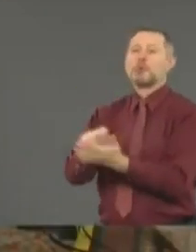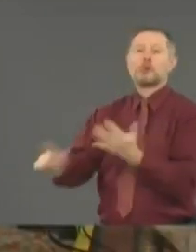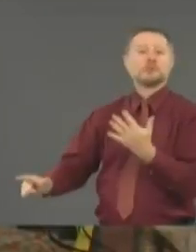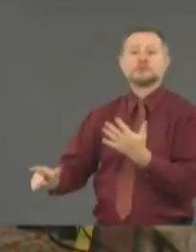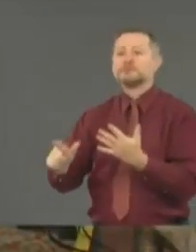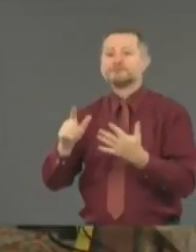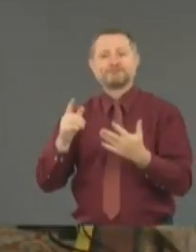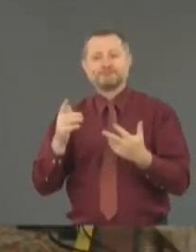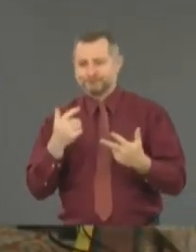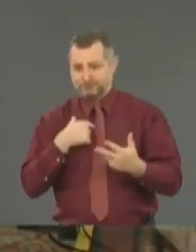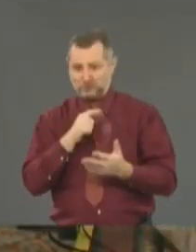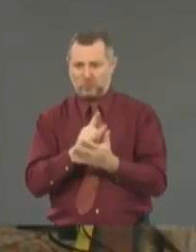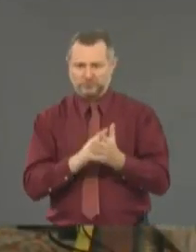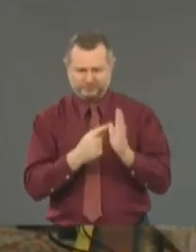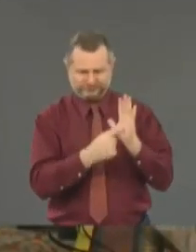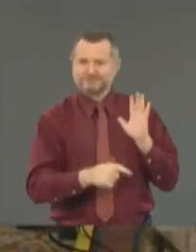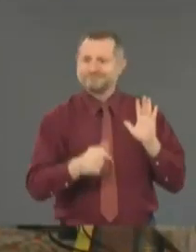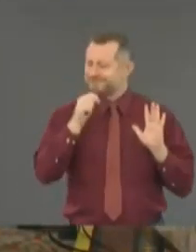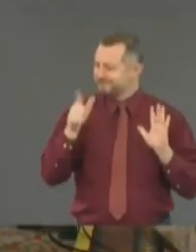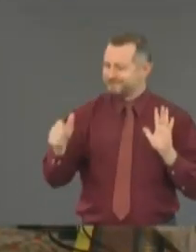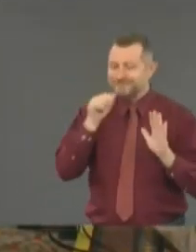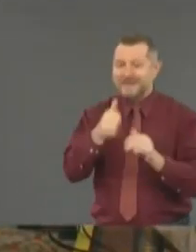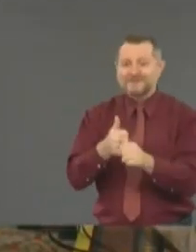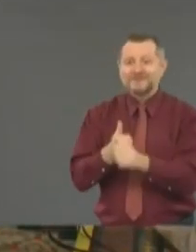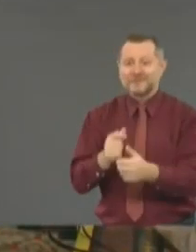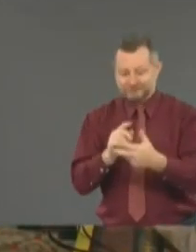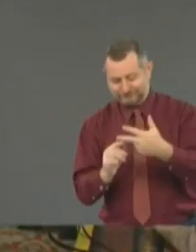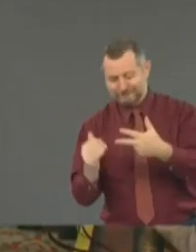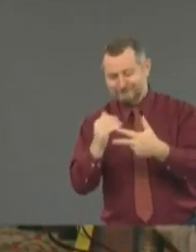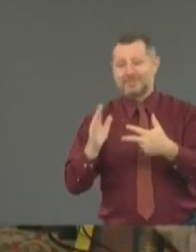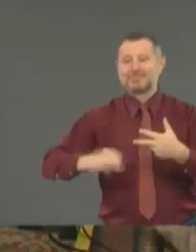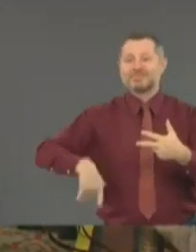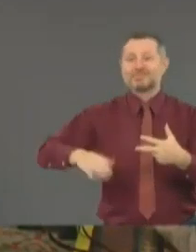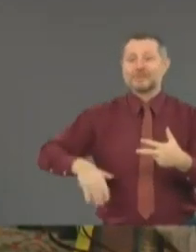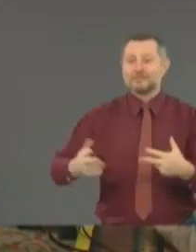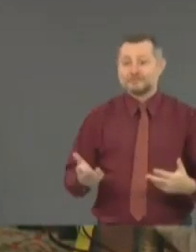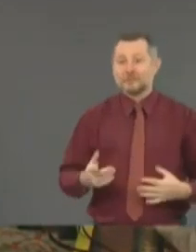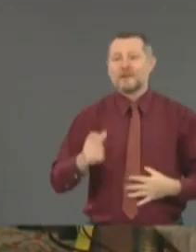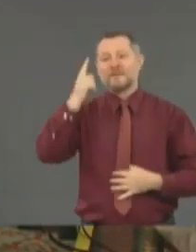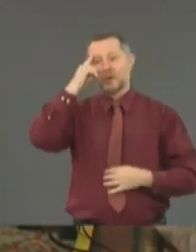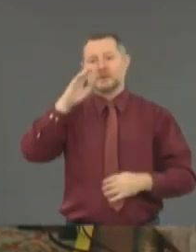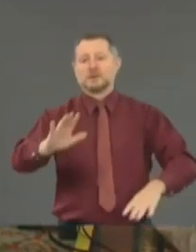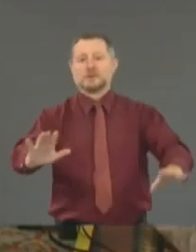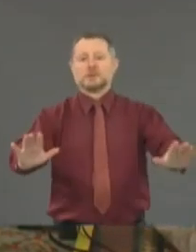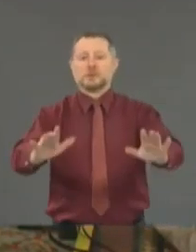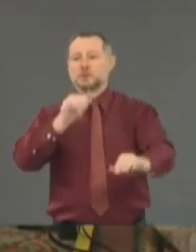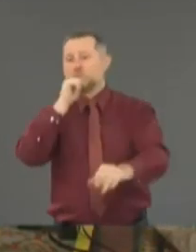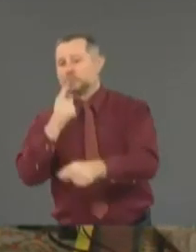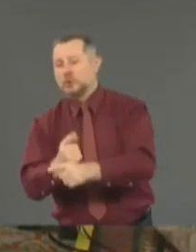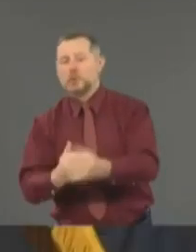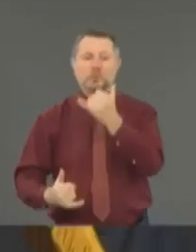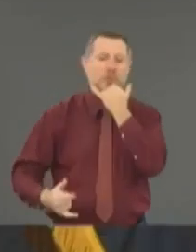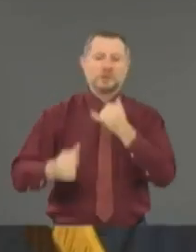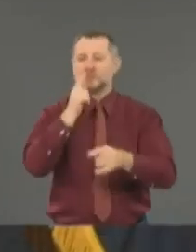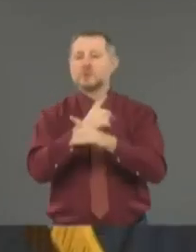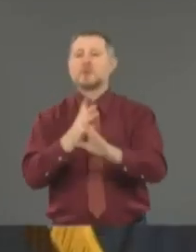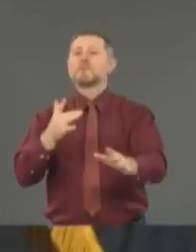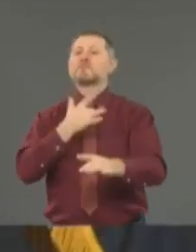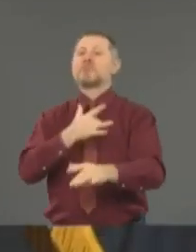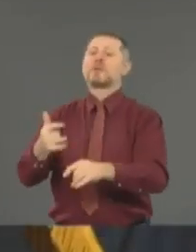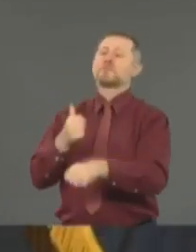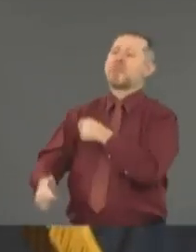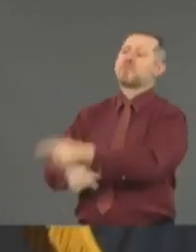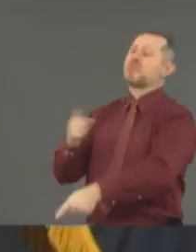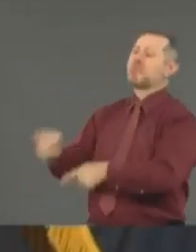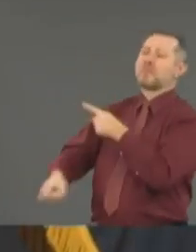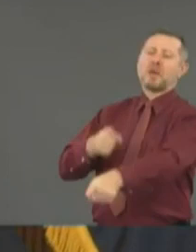there's no incorrect – this is not a blame. I know it's about you want to – who's to blame? There's no – I'm not